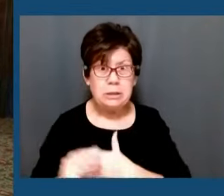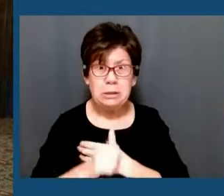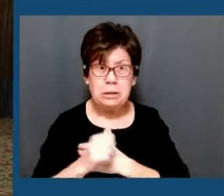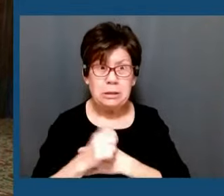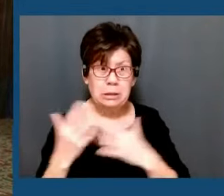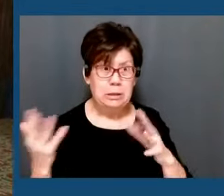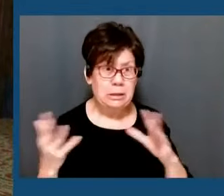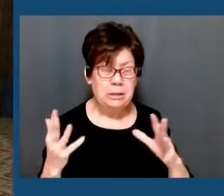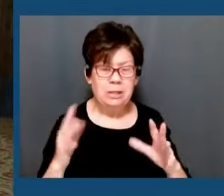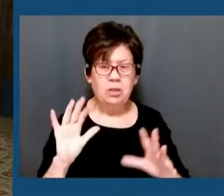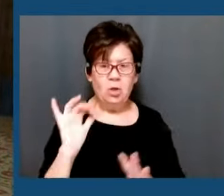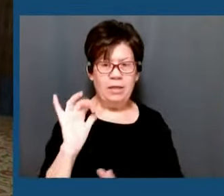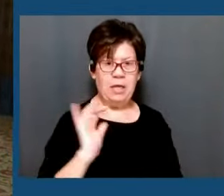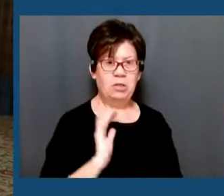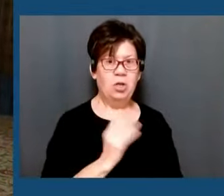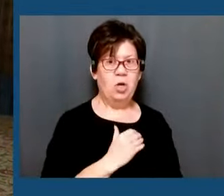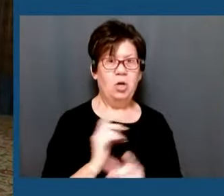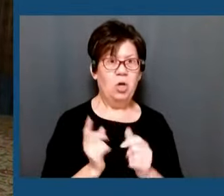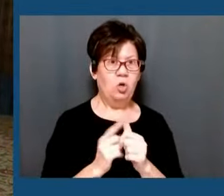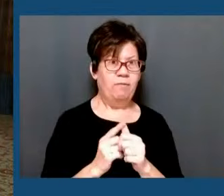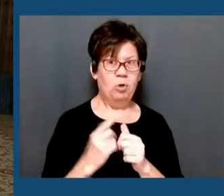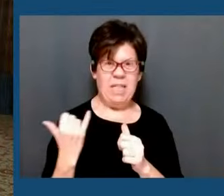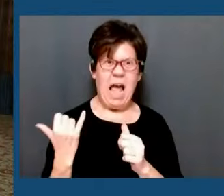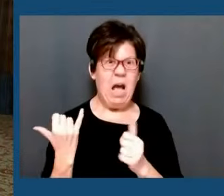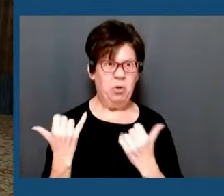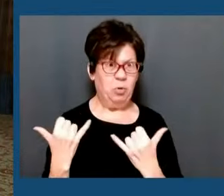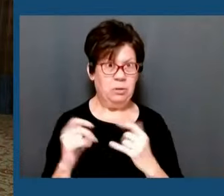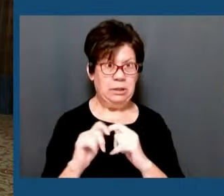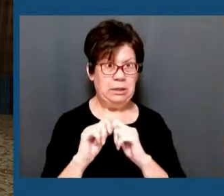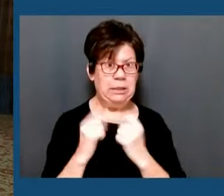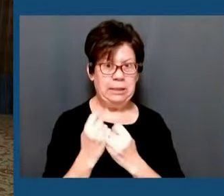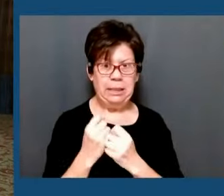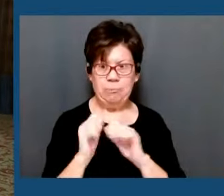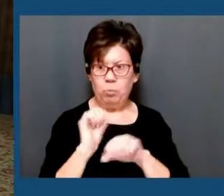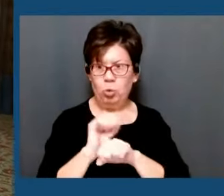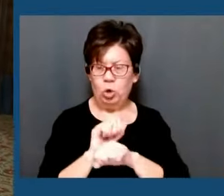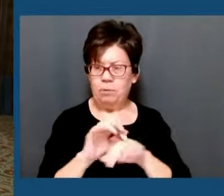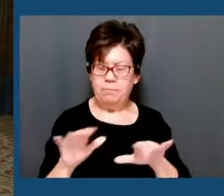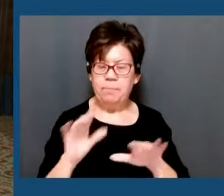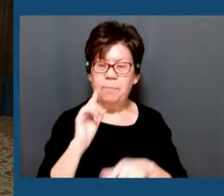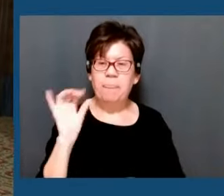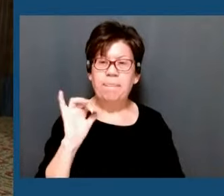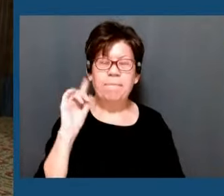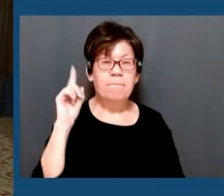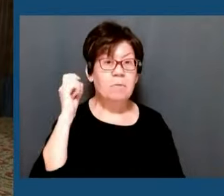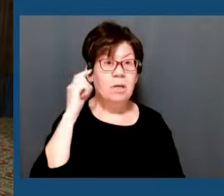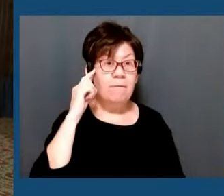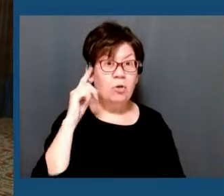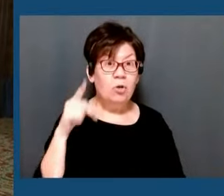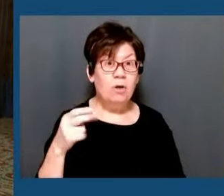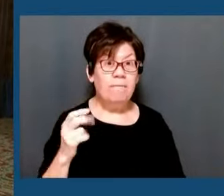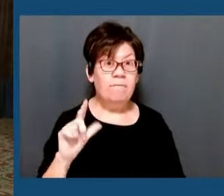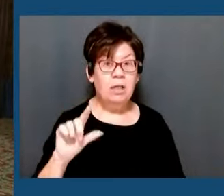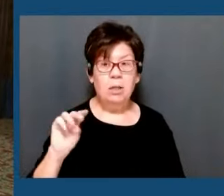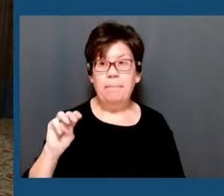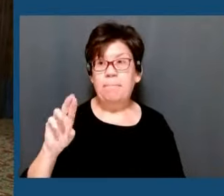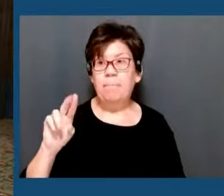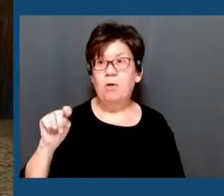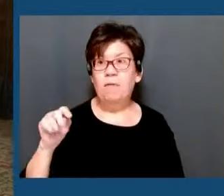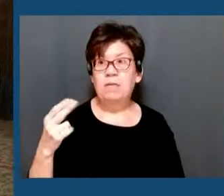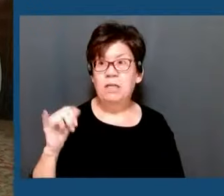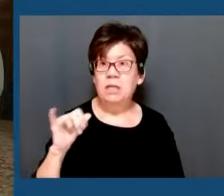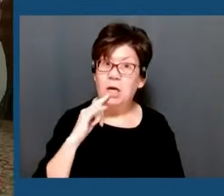you'll be hearing from the team that has been working on that. I also immediately spoke to Governor Phil Murphy to offer any assistance and to find out